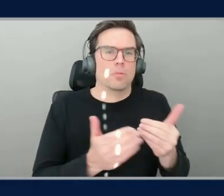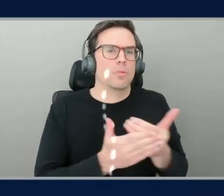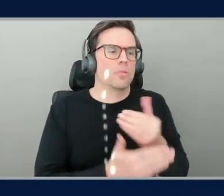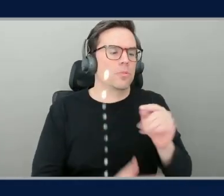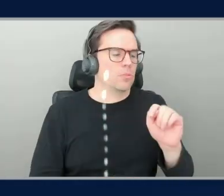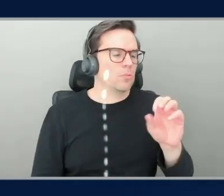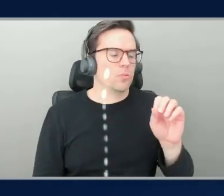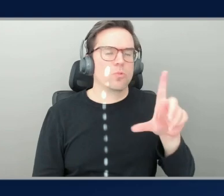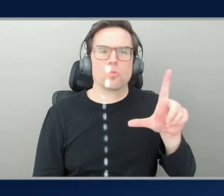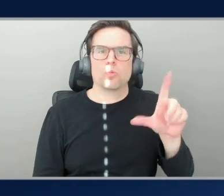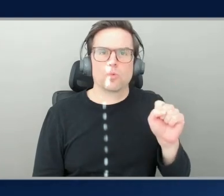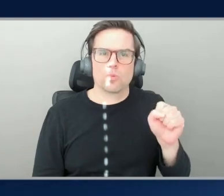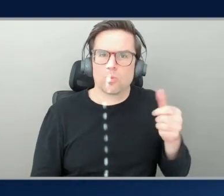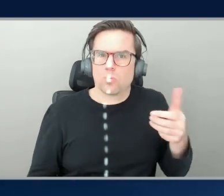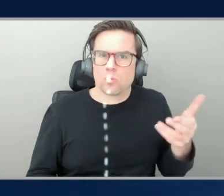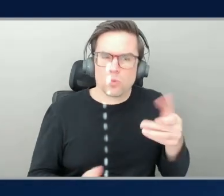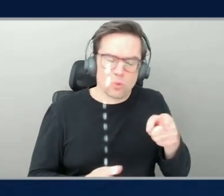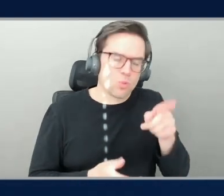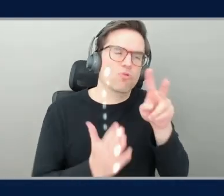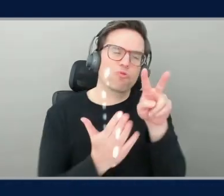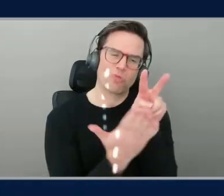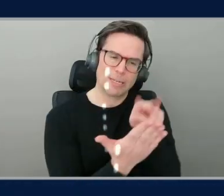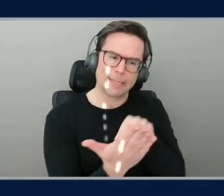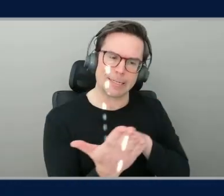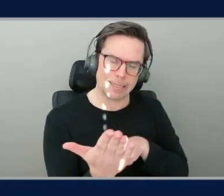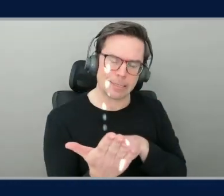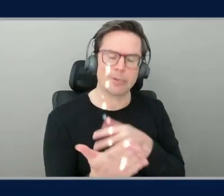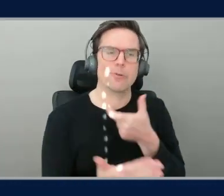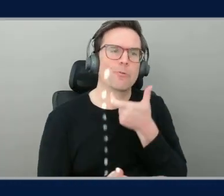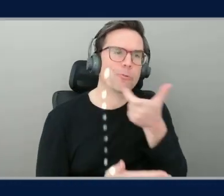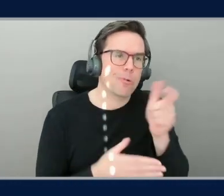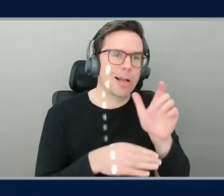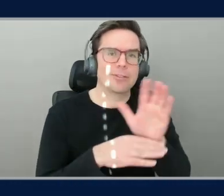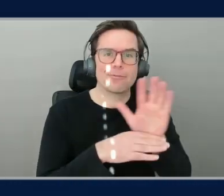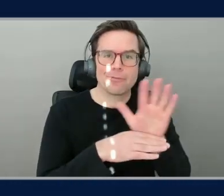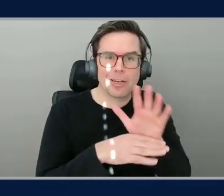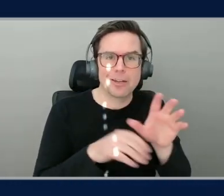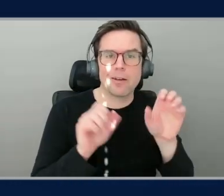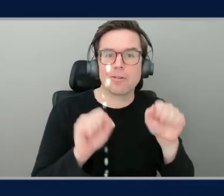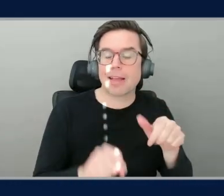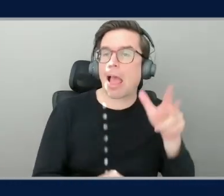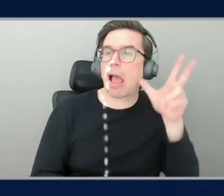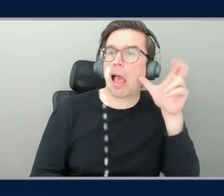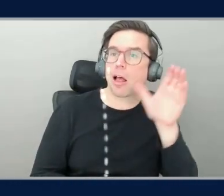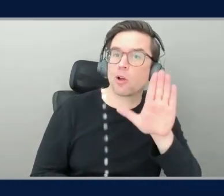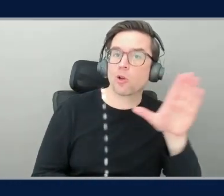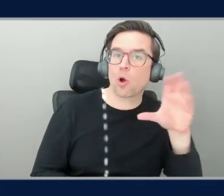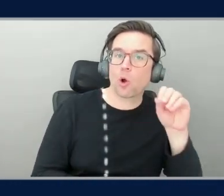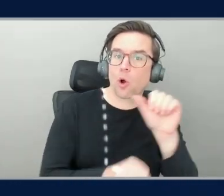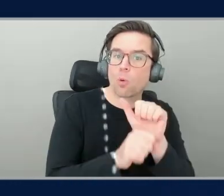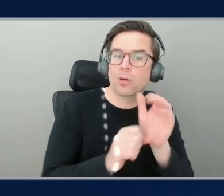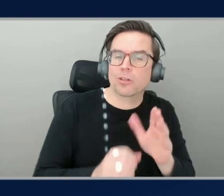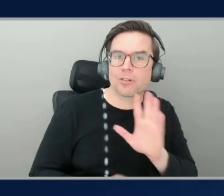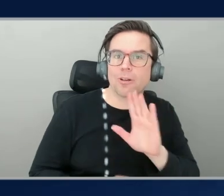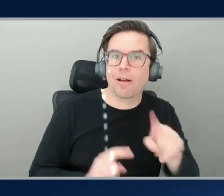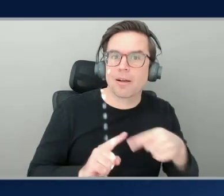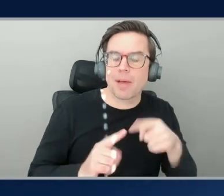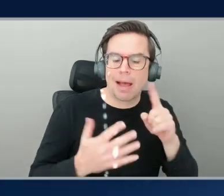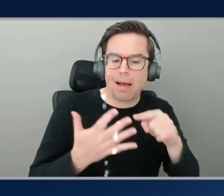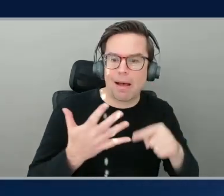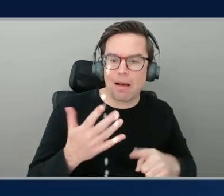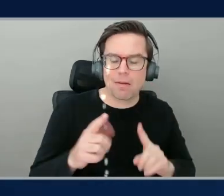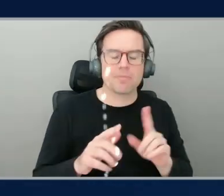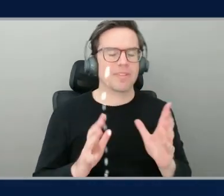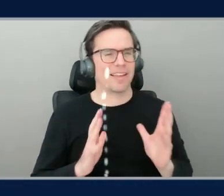read about them, you can watch a video, you can hear your colleagues talk about them. That's okay. But what you really need to